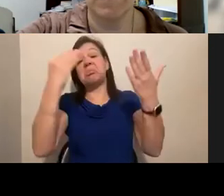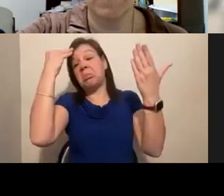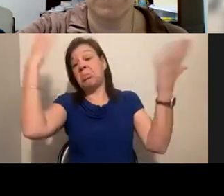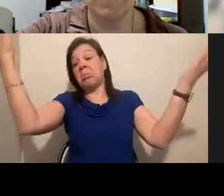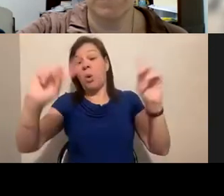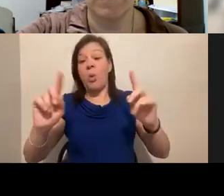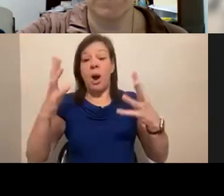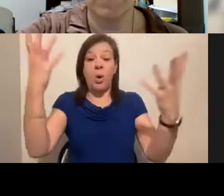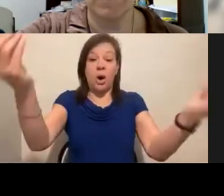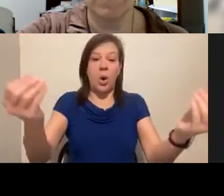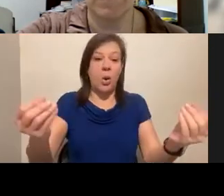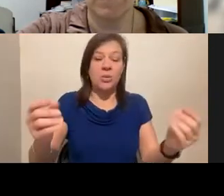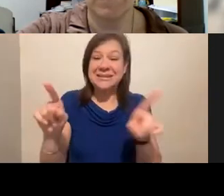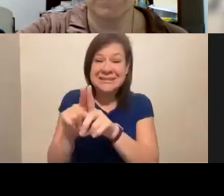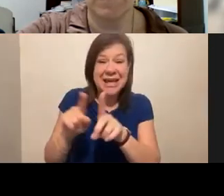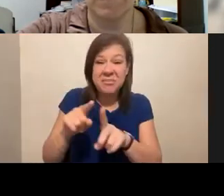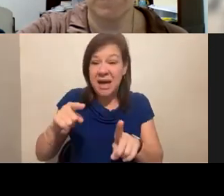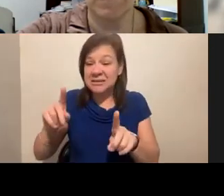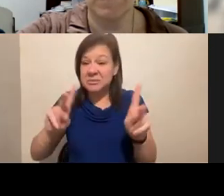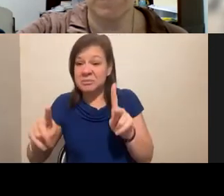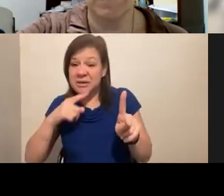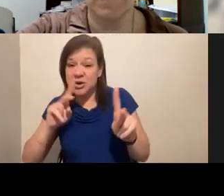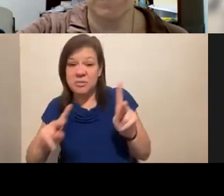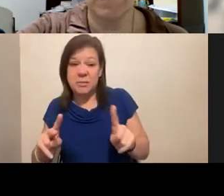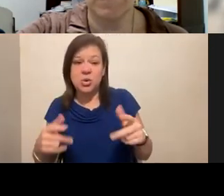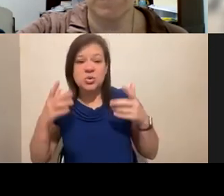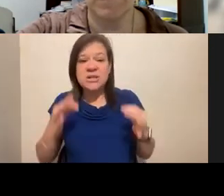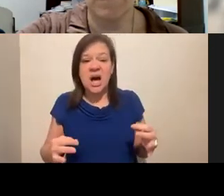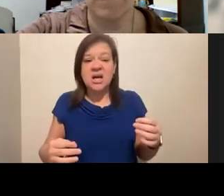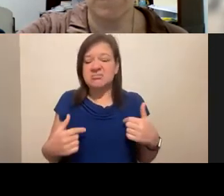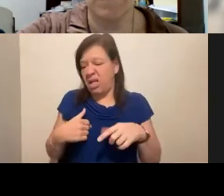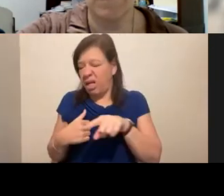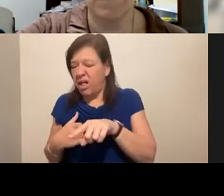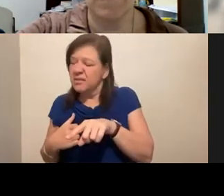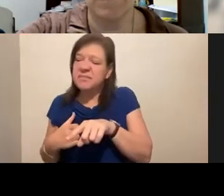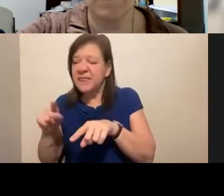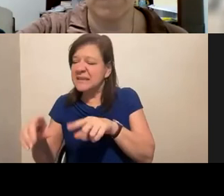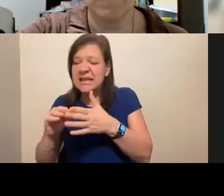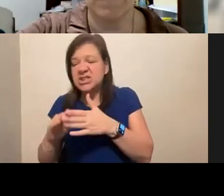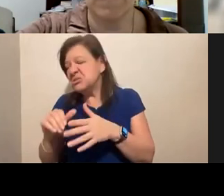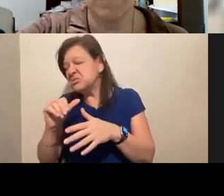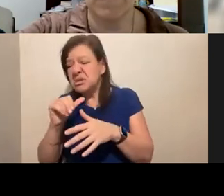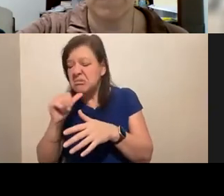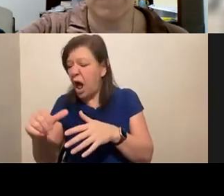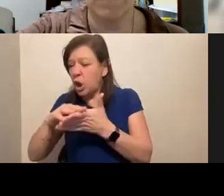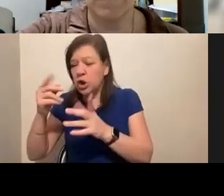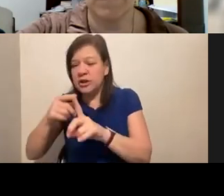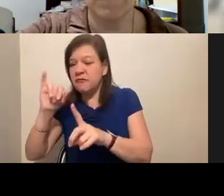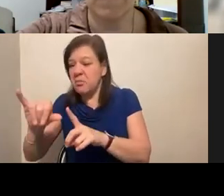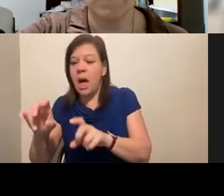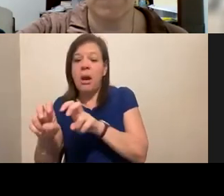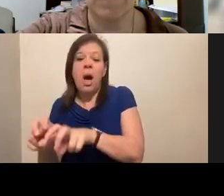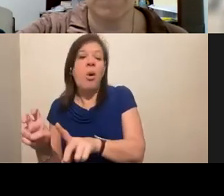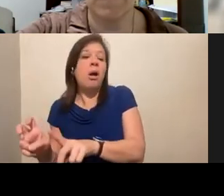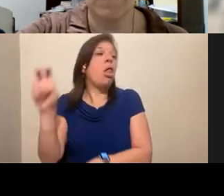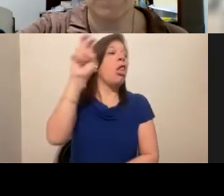just like another person that decides, you know what, I'm not really like in this session, or I'm not learning that much from the session. I'm going to try a different